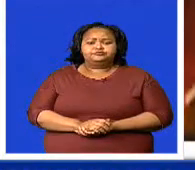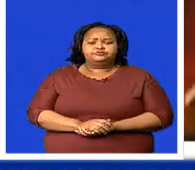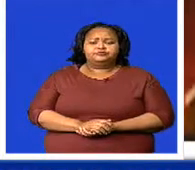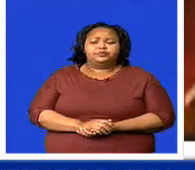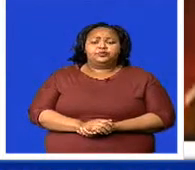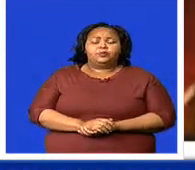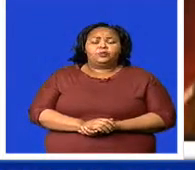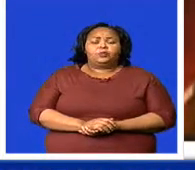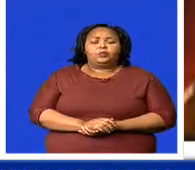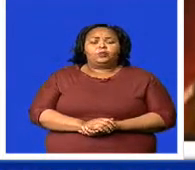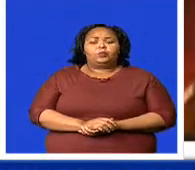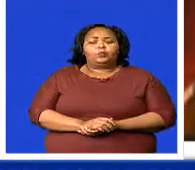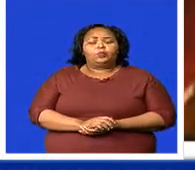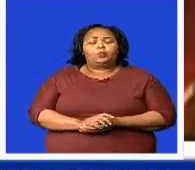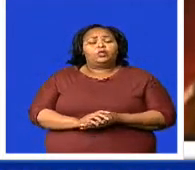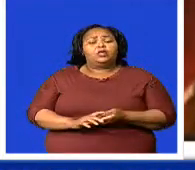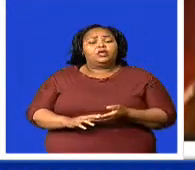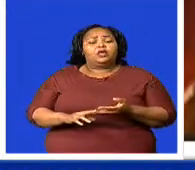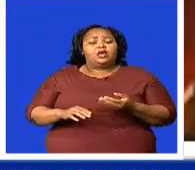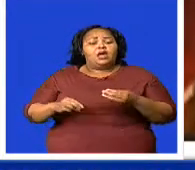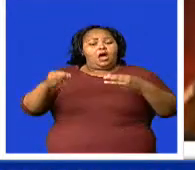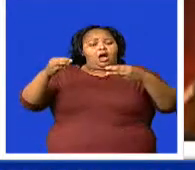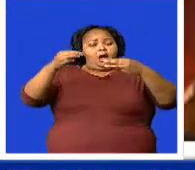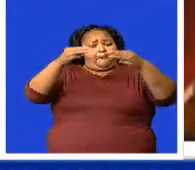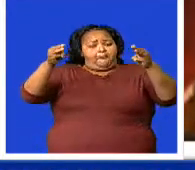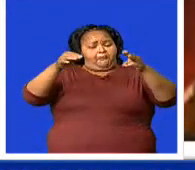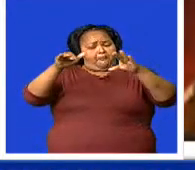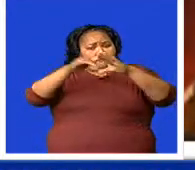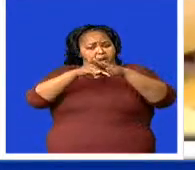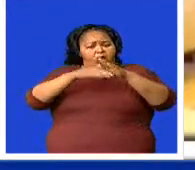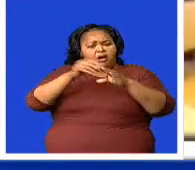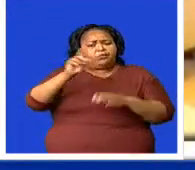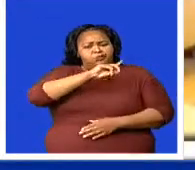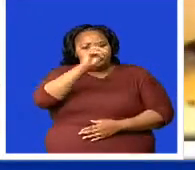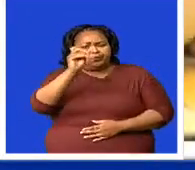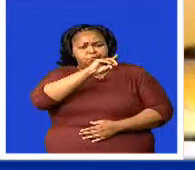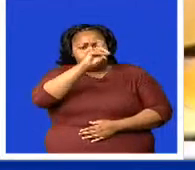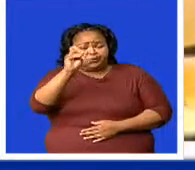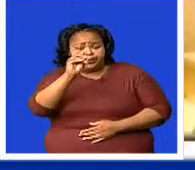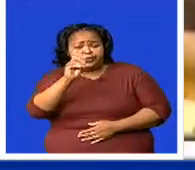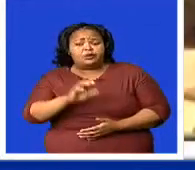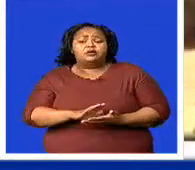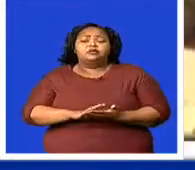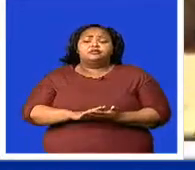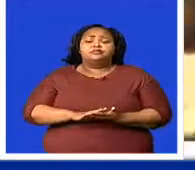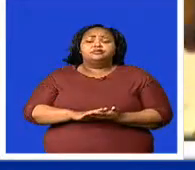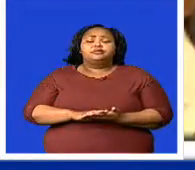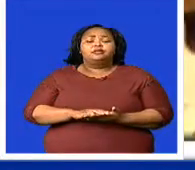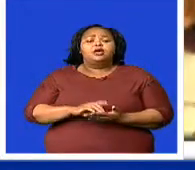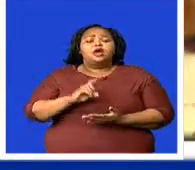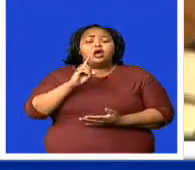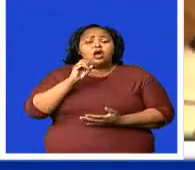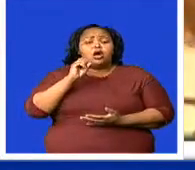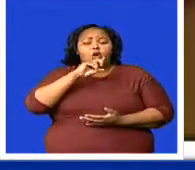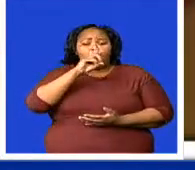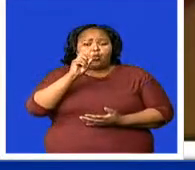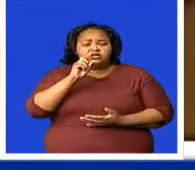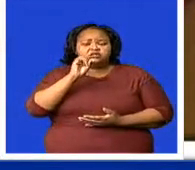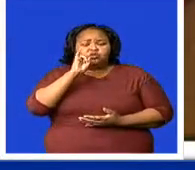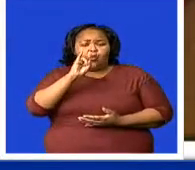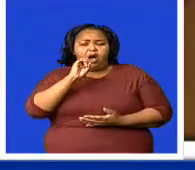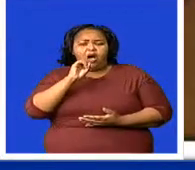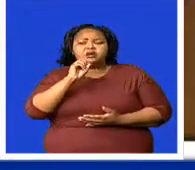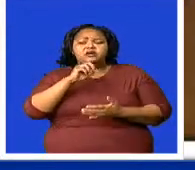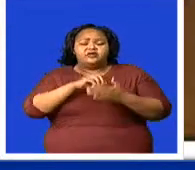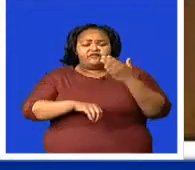day in Parliament were questions for oral answers with one of the questions coming from Mgukanyeni Member of Parliament, Vincent